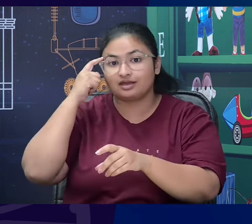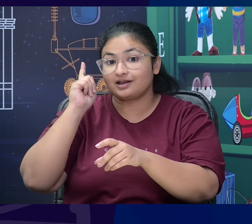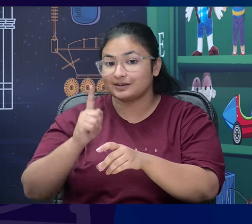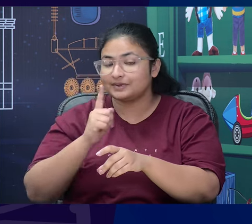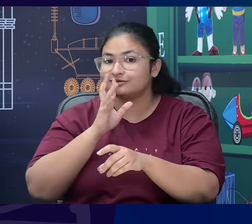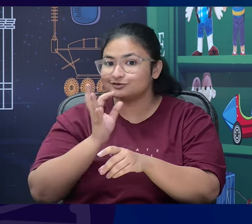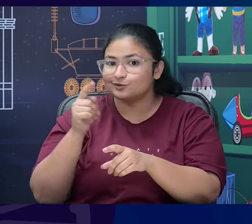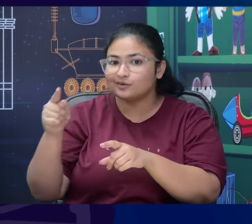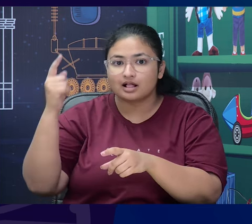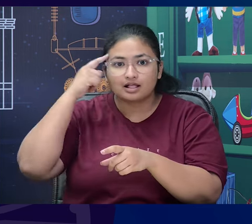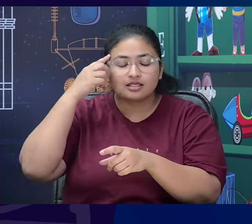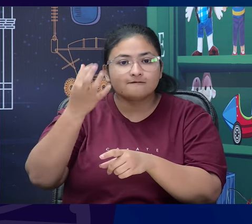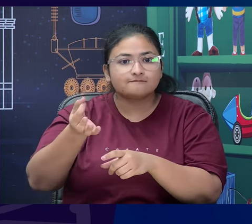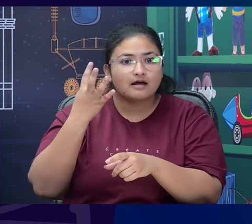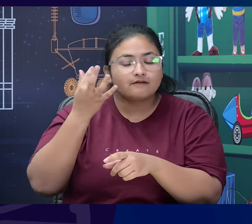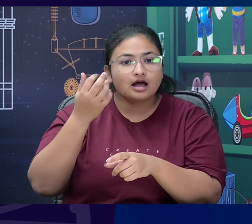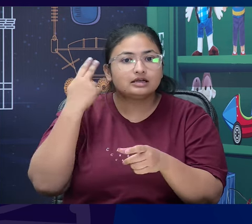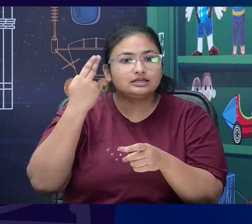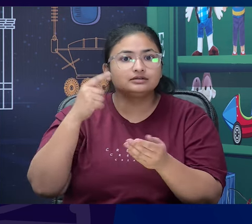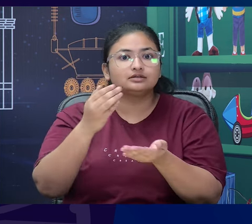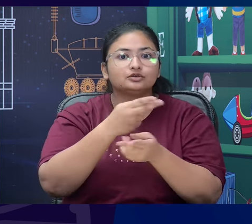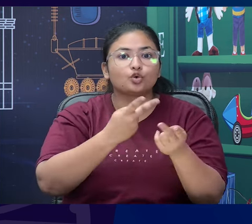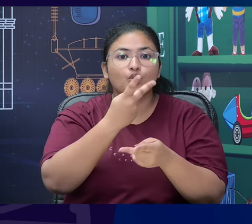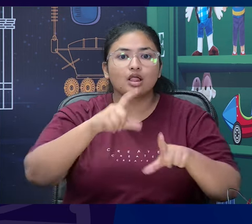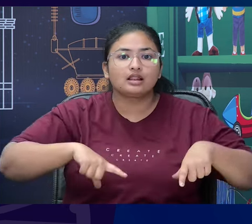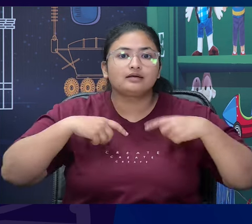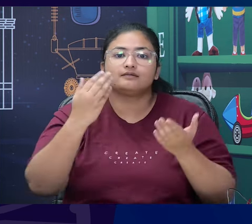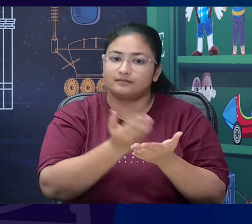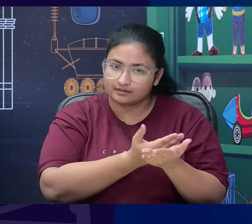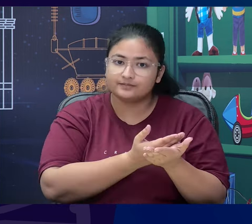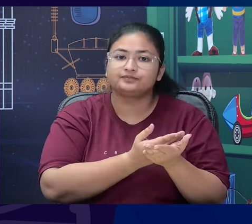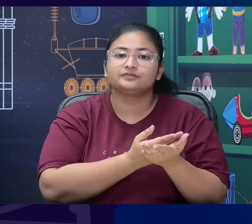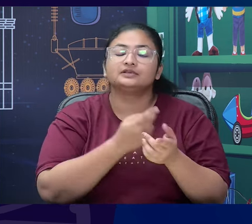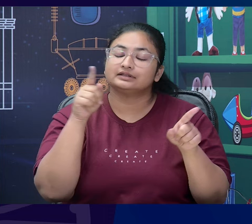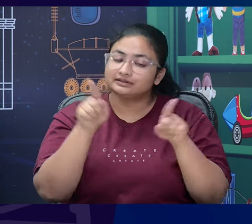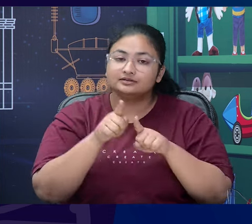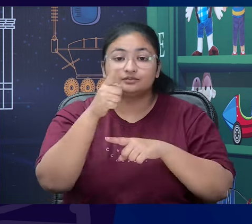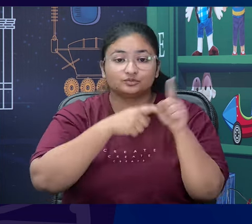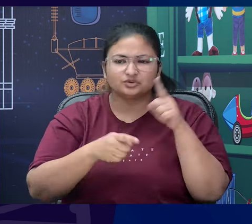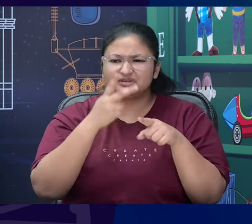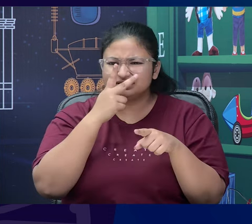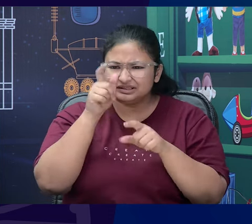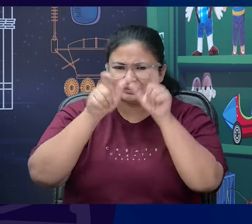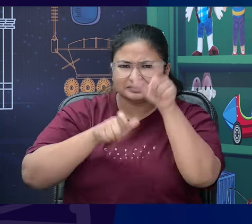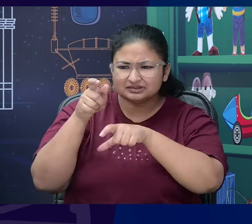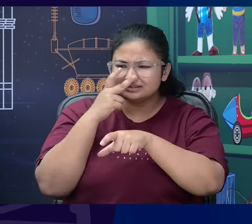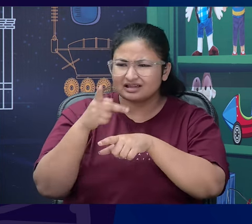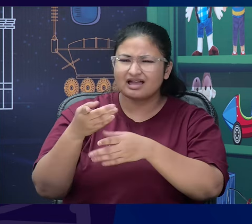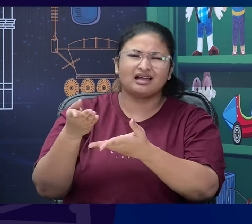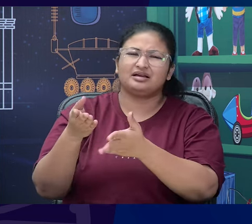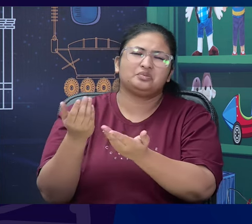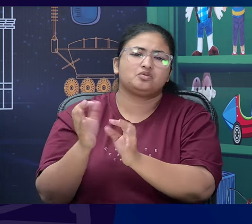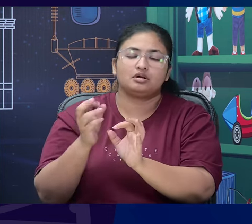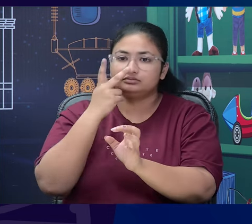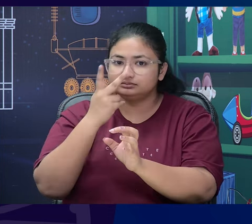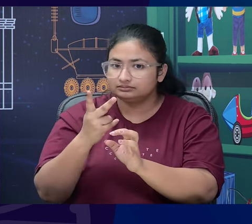by its cover and not to you know believe in someone just because they do not look the part. So, we should